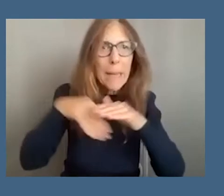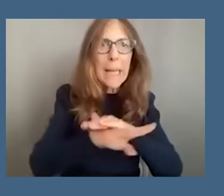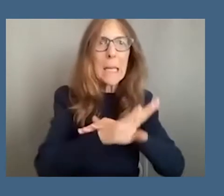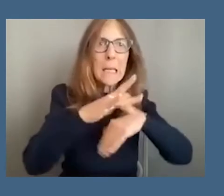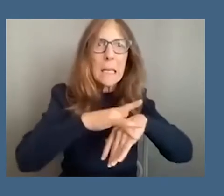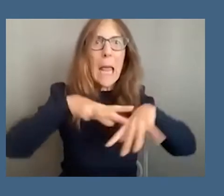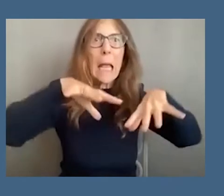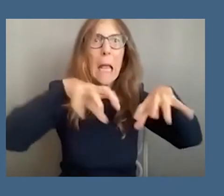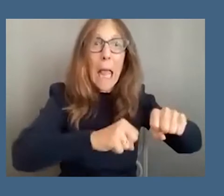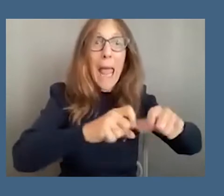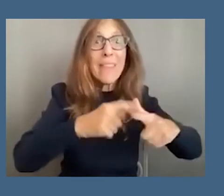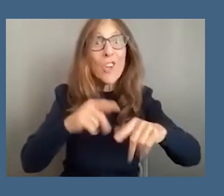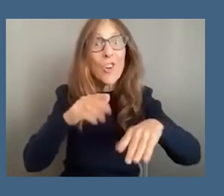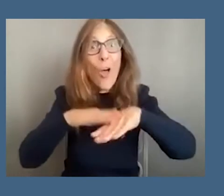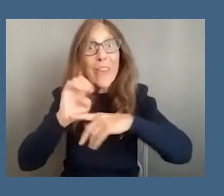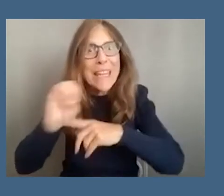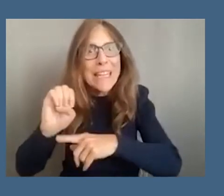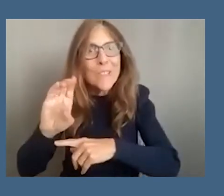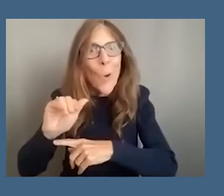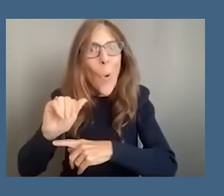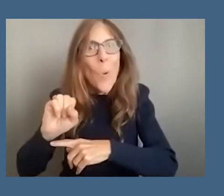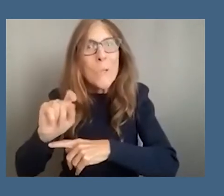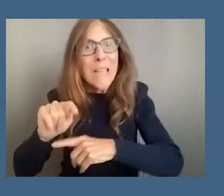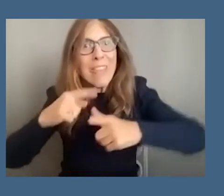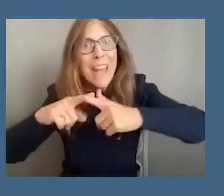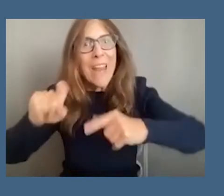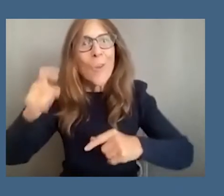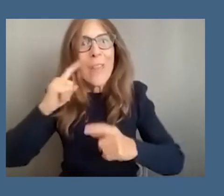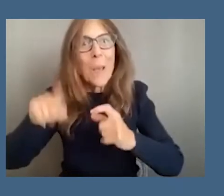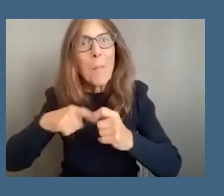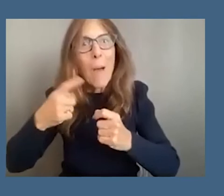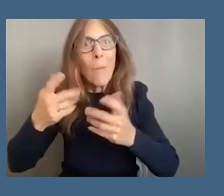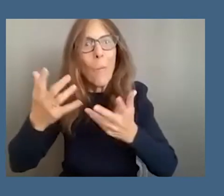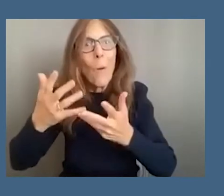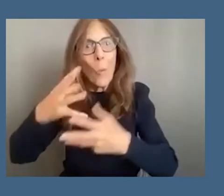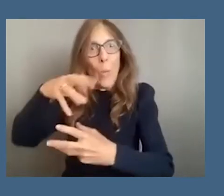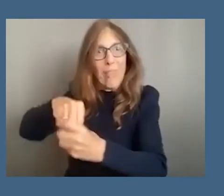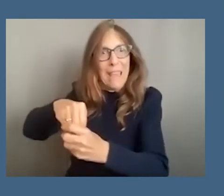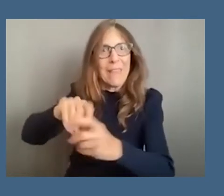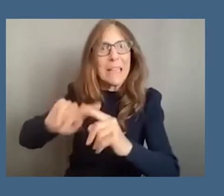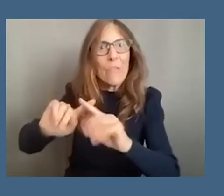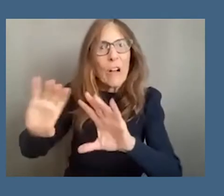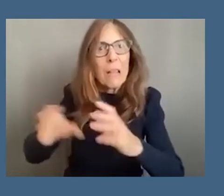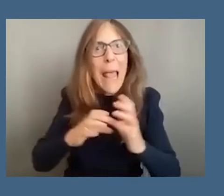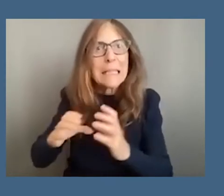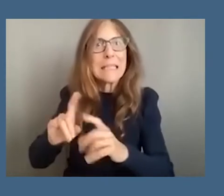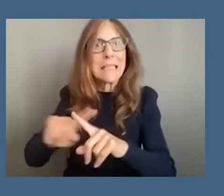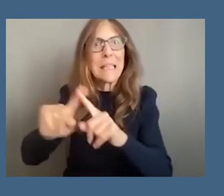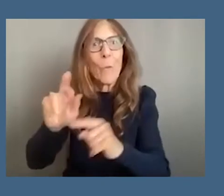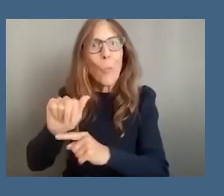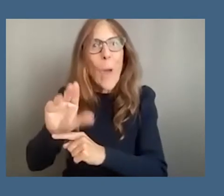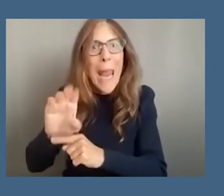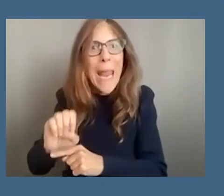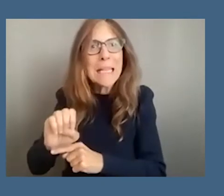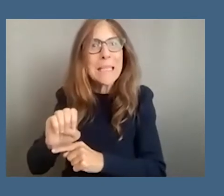you're in the east coast and i can't help but think about then the kind of internalized classism and racism nina no irish need